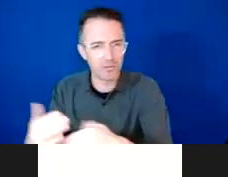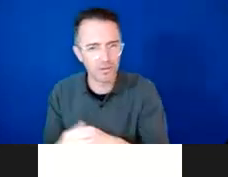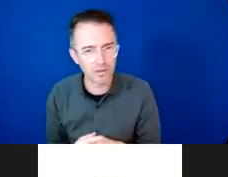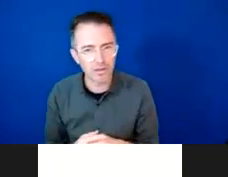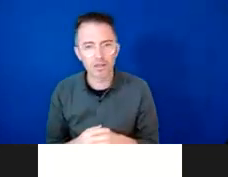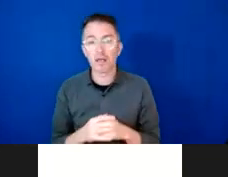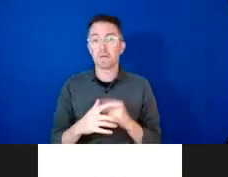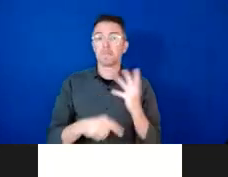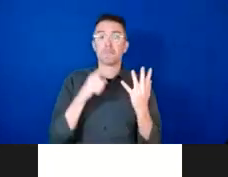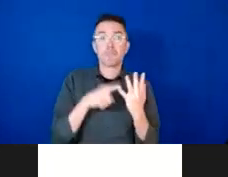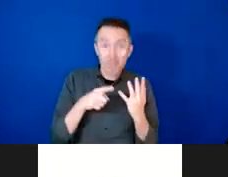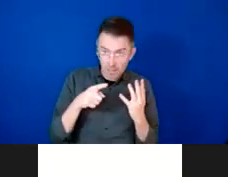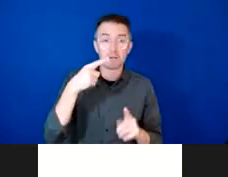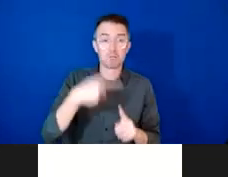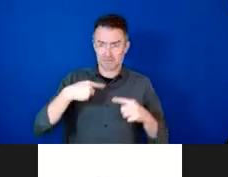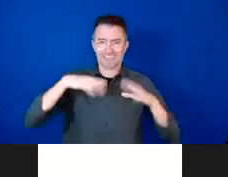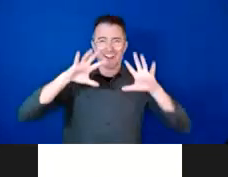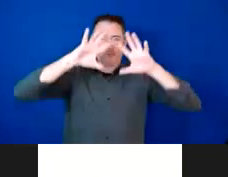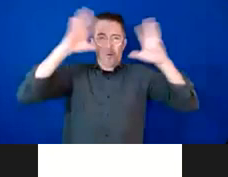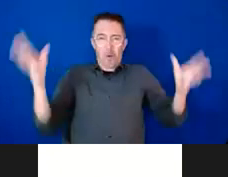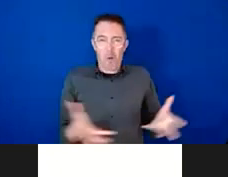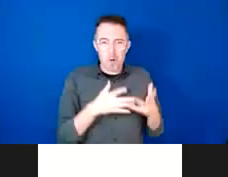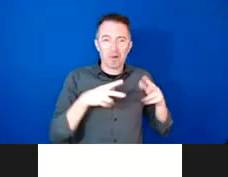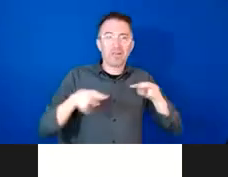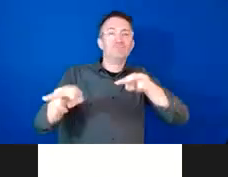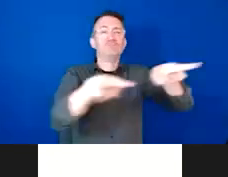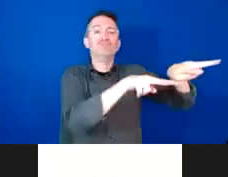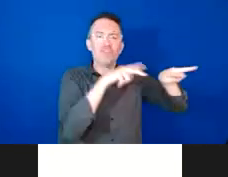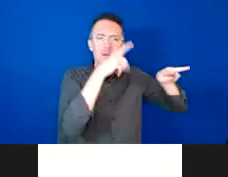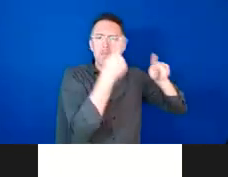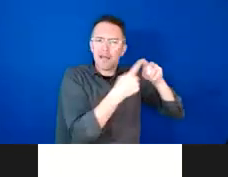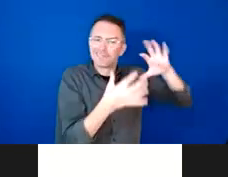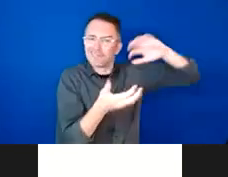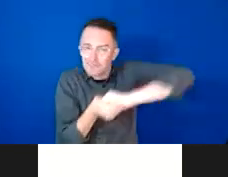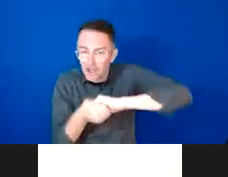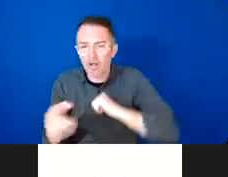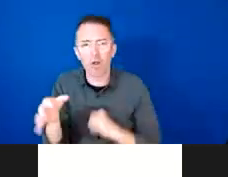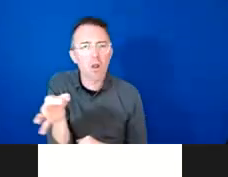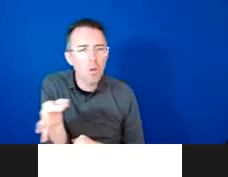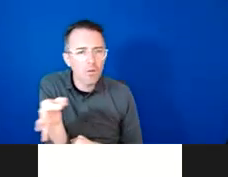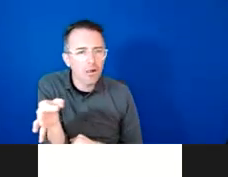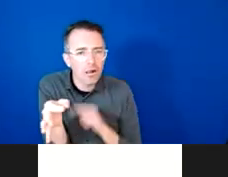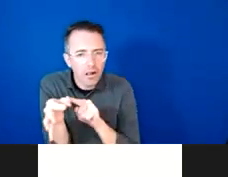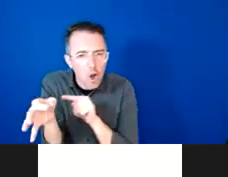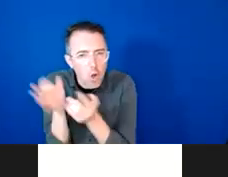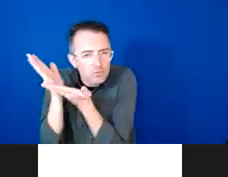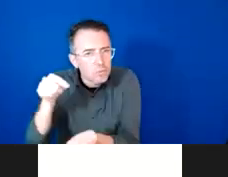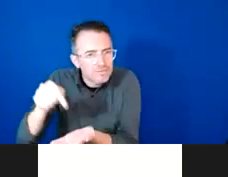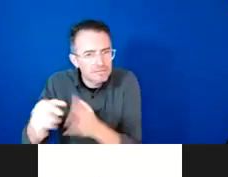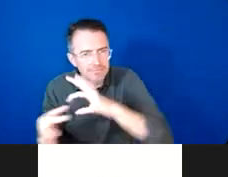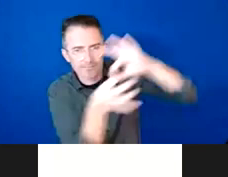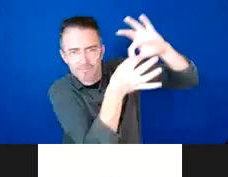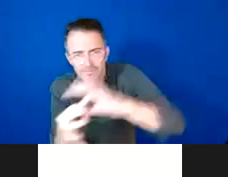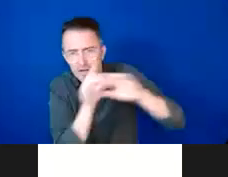assessments and training these groups will be better prepared to respond as needed in sum the